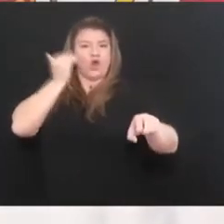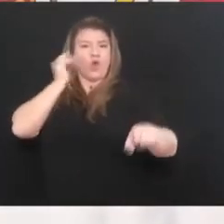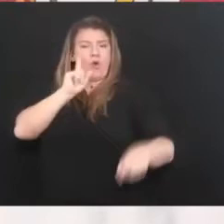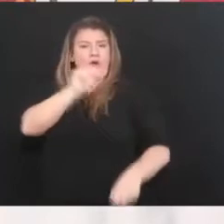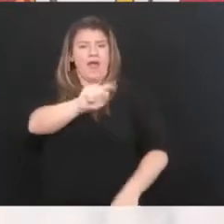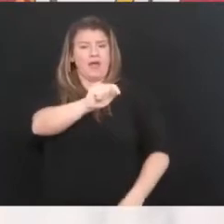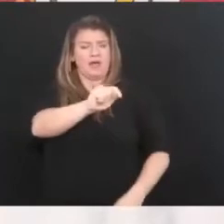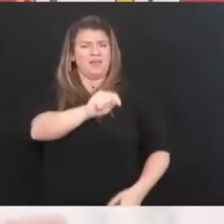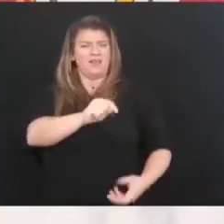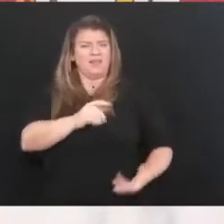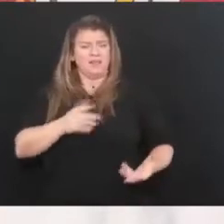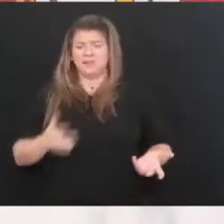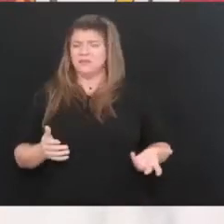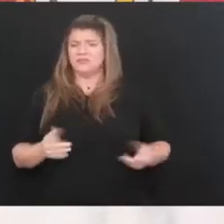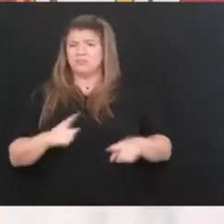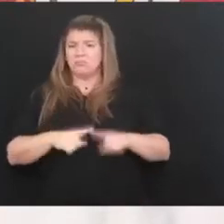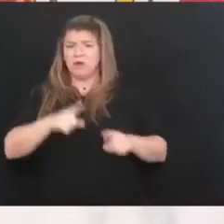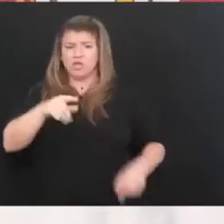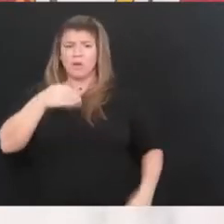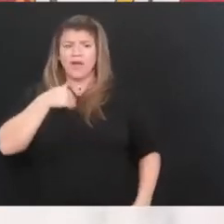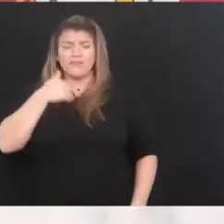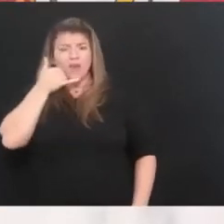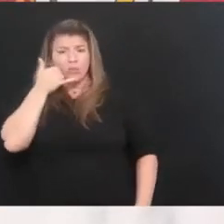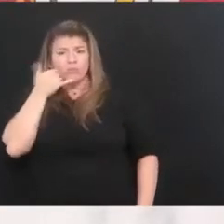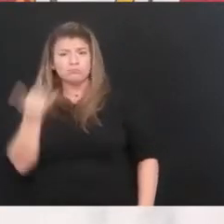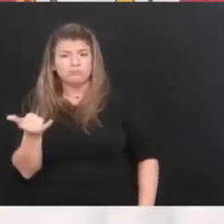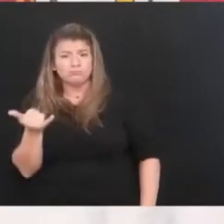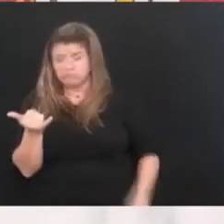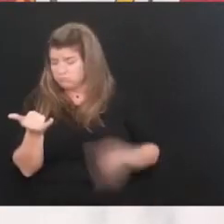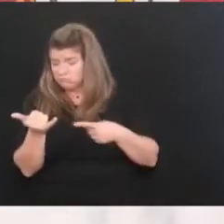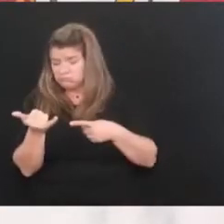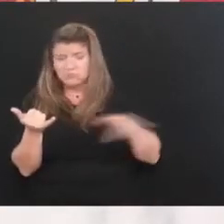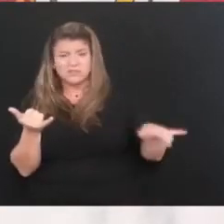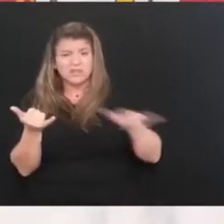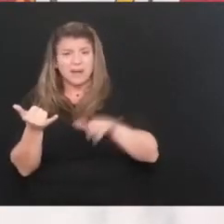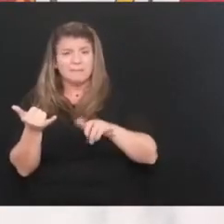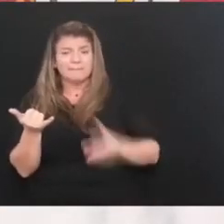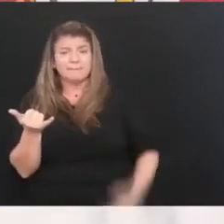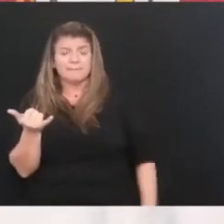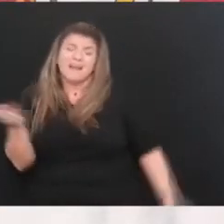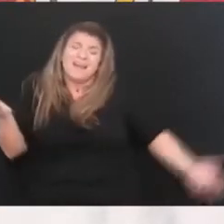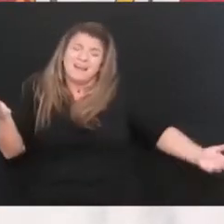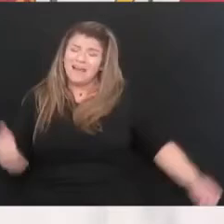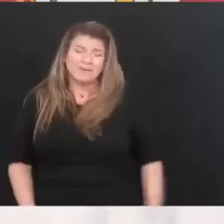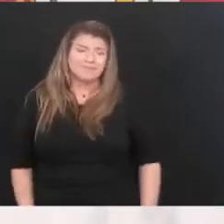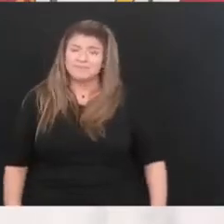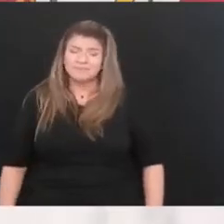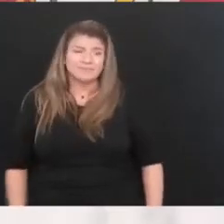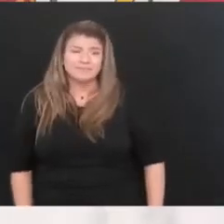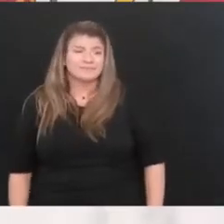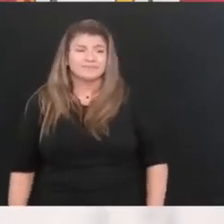people that are saying that are carrying their cell phones around. I mean, come on, come on, you know.